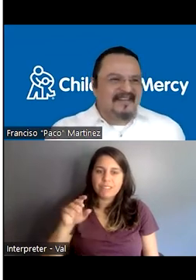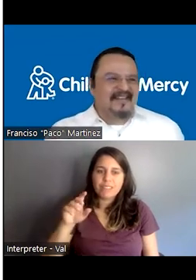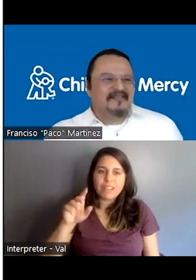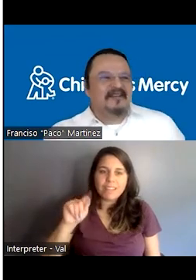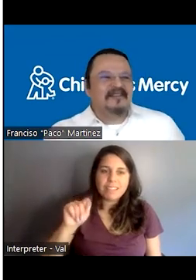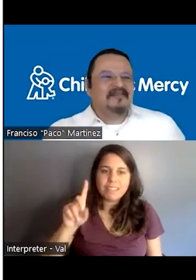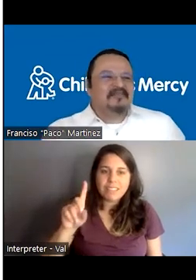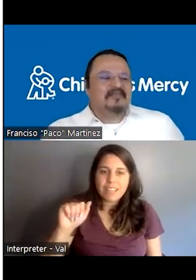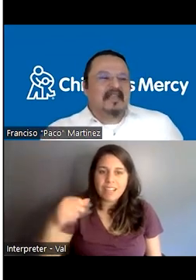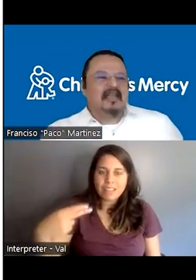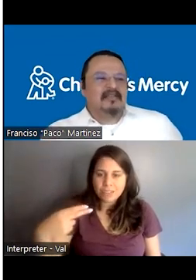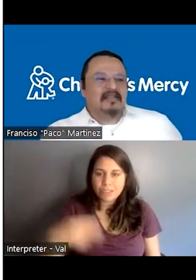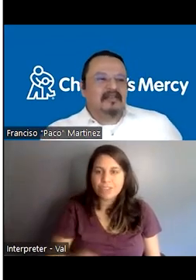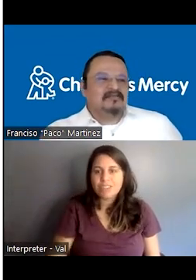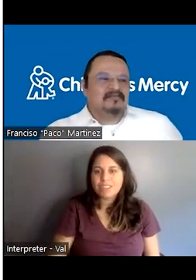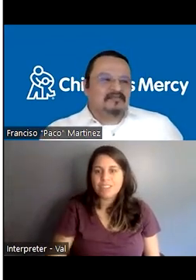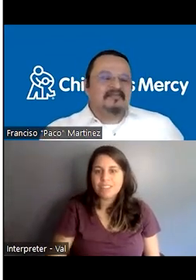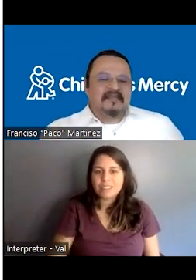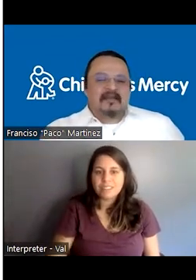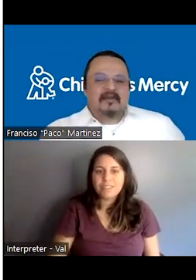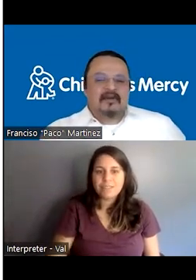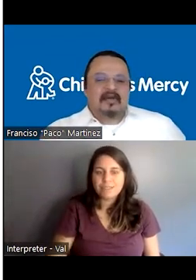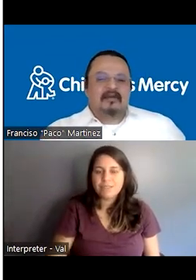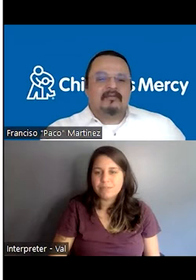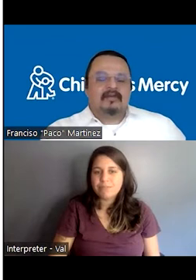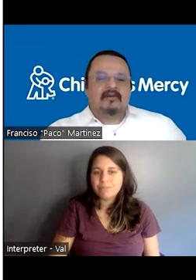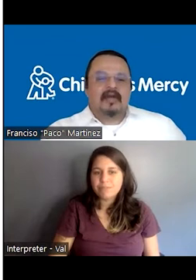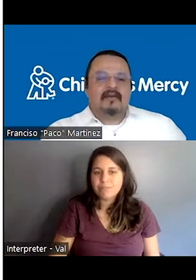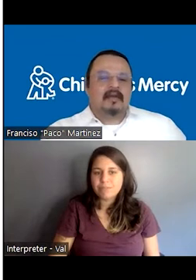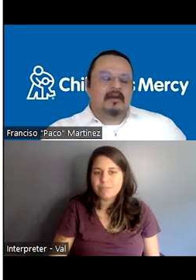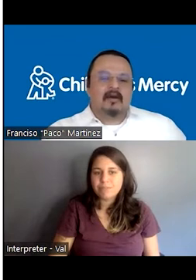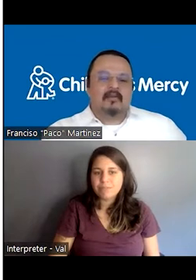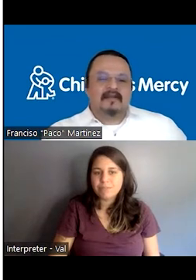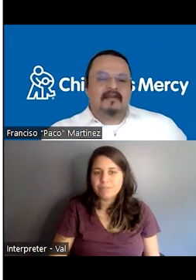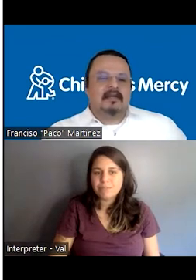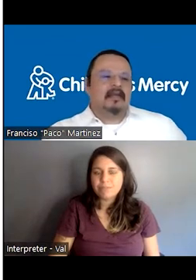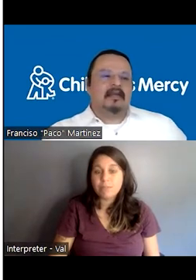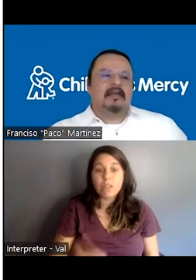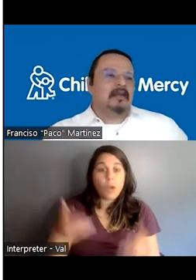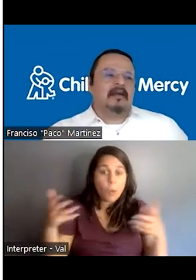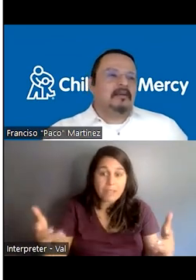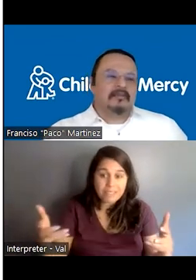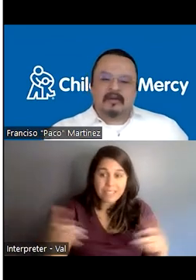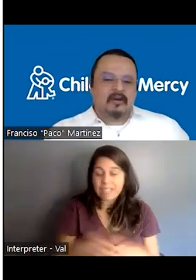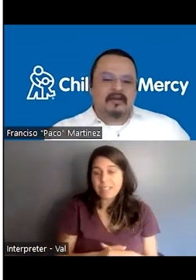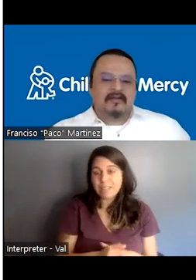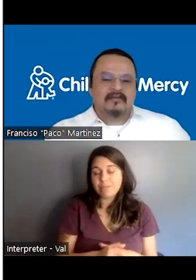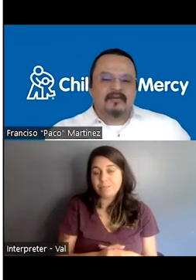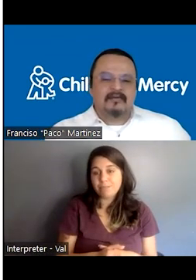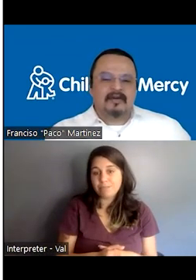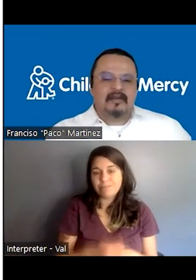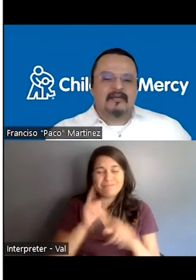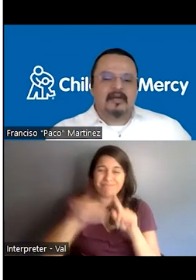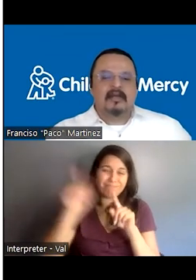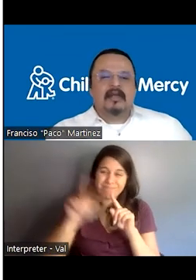basically, right? AADH. So, uh, we also have, uh, obesity, uh, all kinds